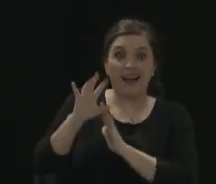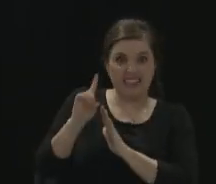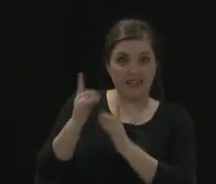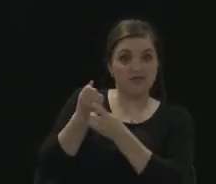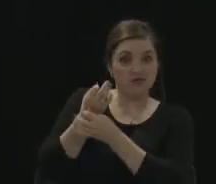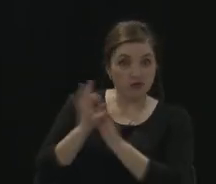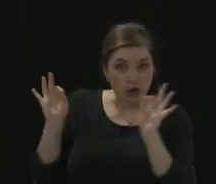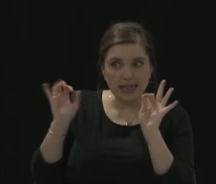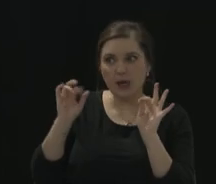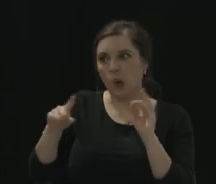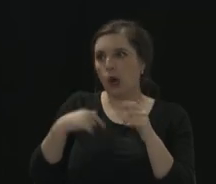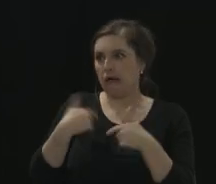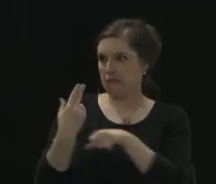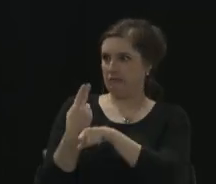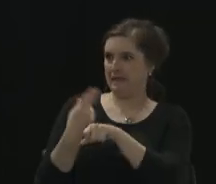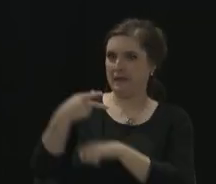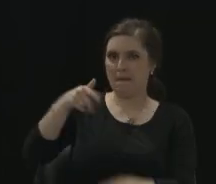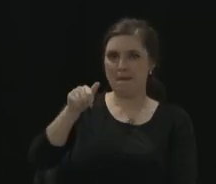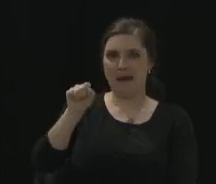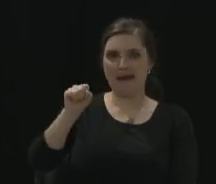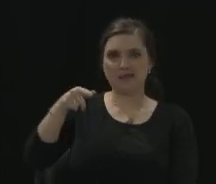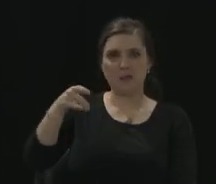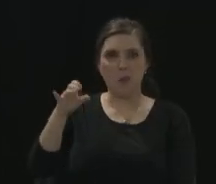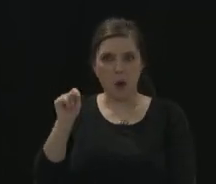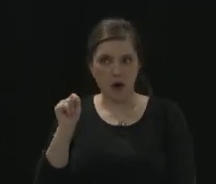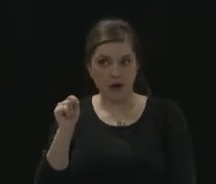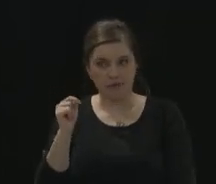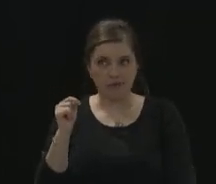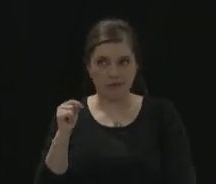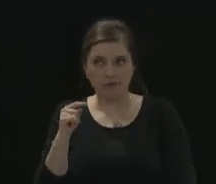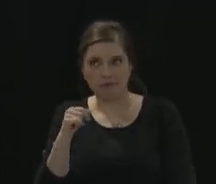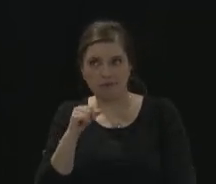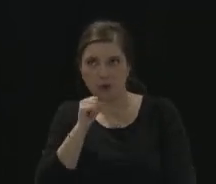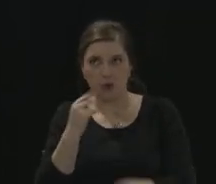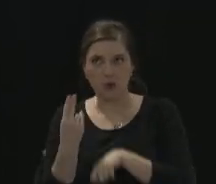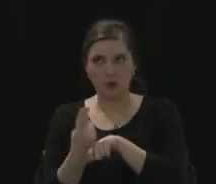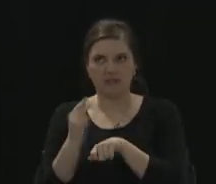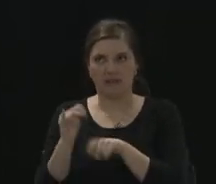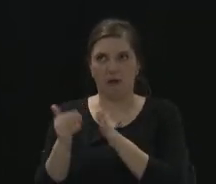I don't use it very often, to be honest. So maybe that'll give me another chance.